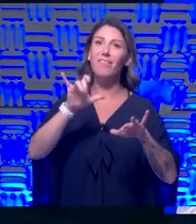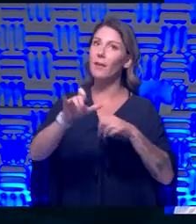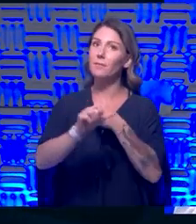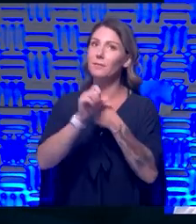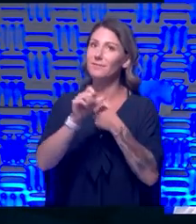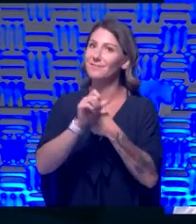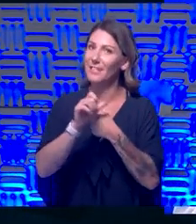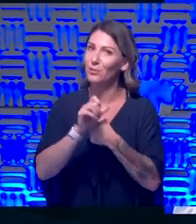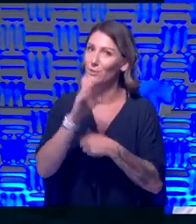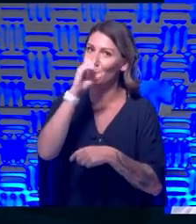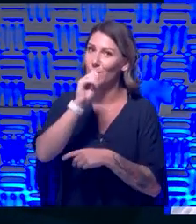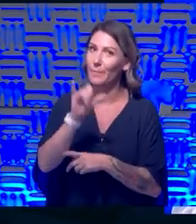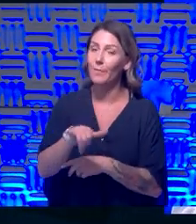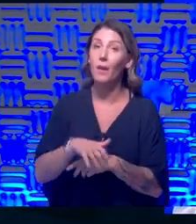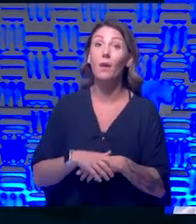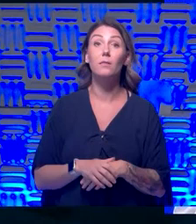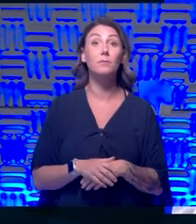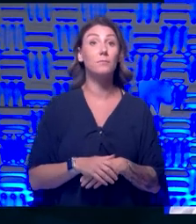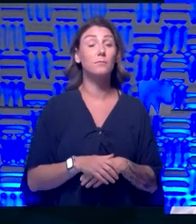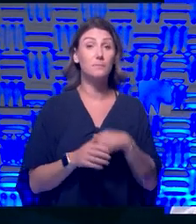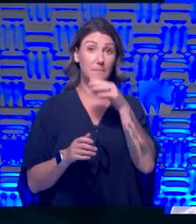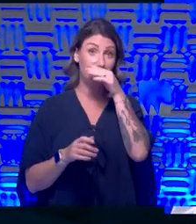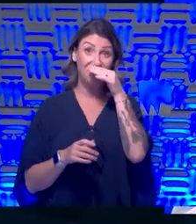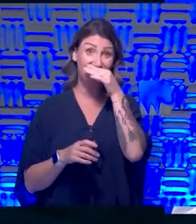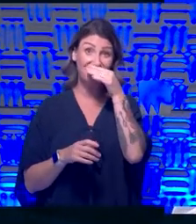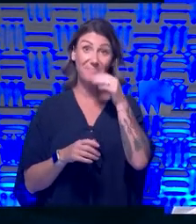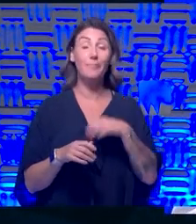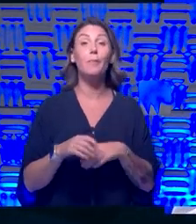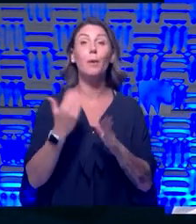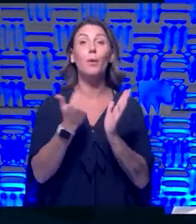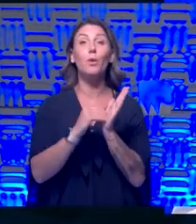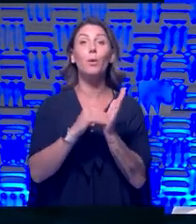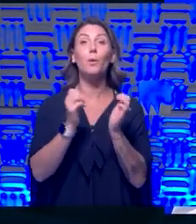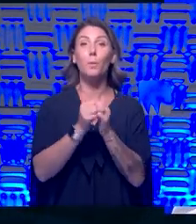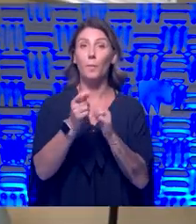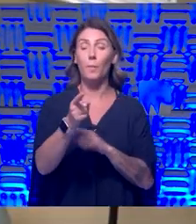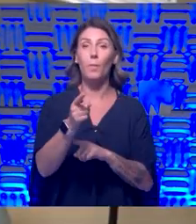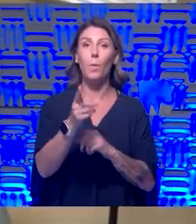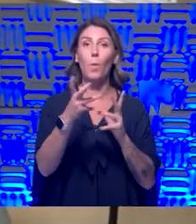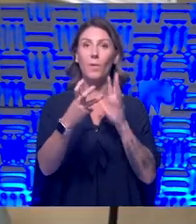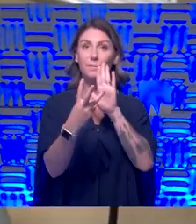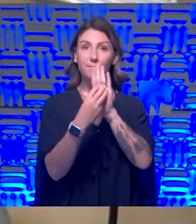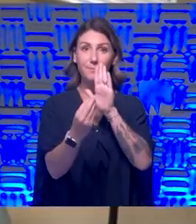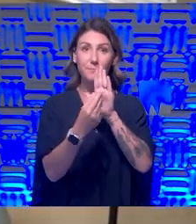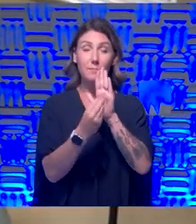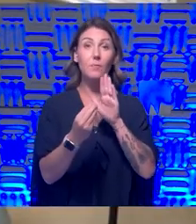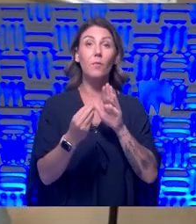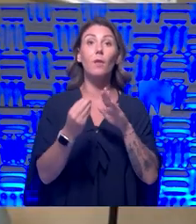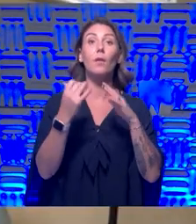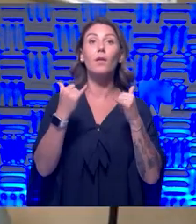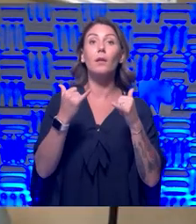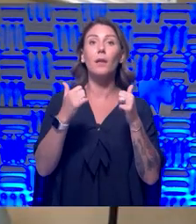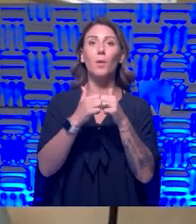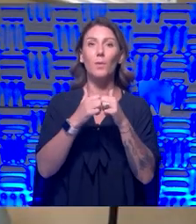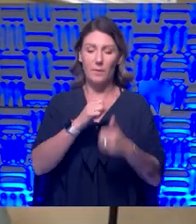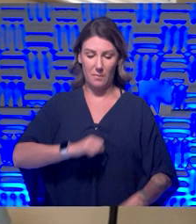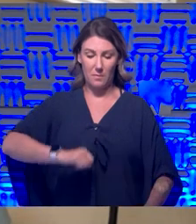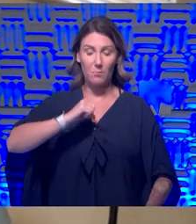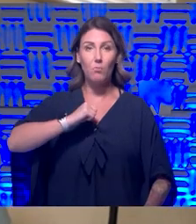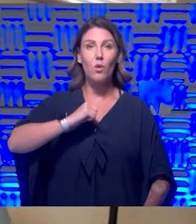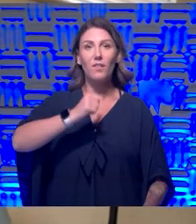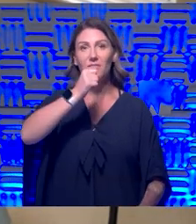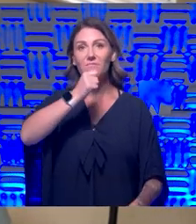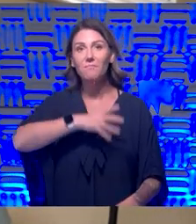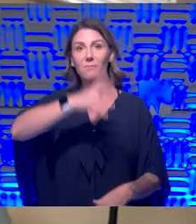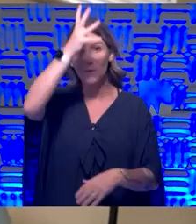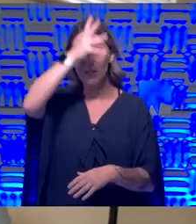Dana. Yeah, absolutely. I agree with you and I want to echo that with now as we look at our brave men and women, I think it was